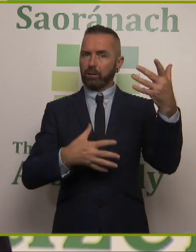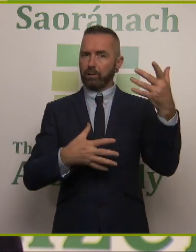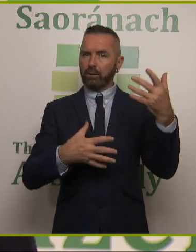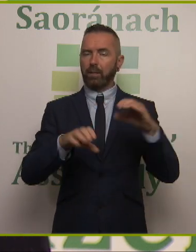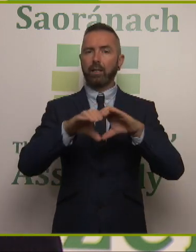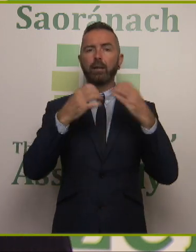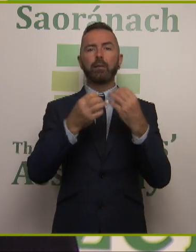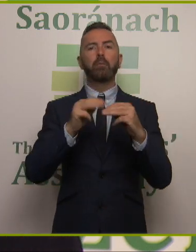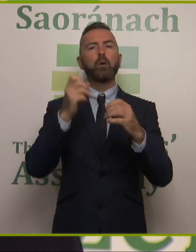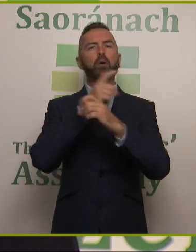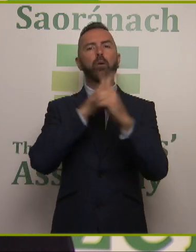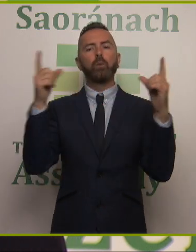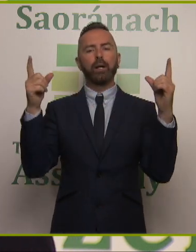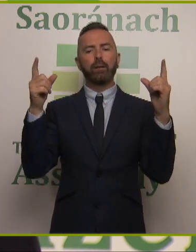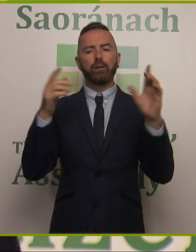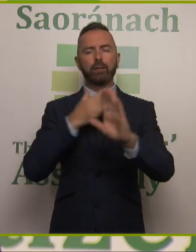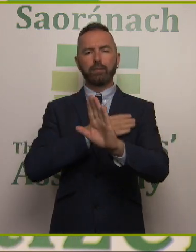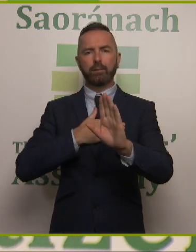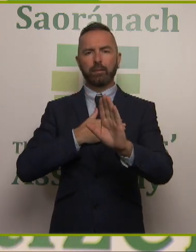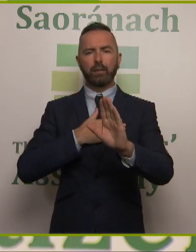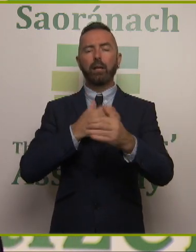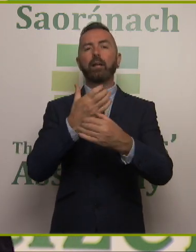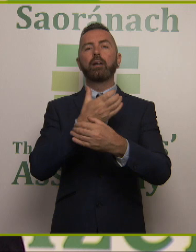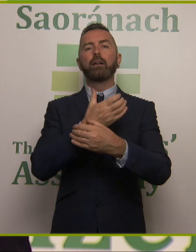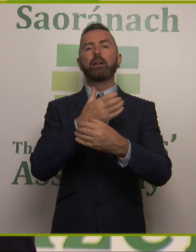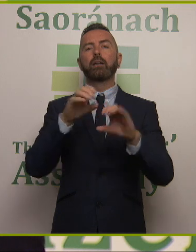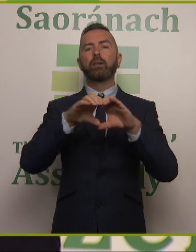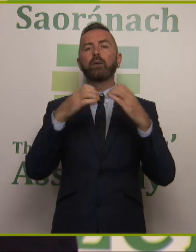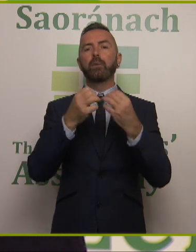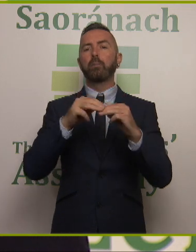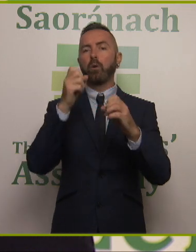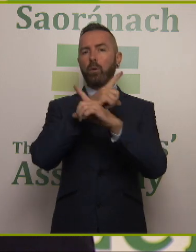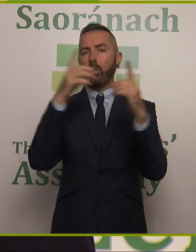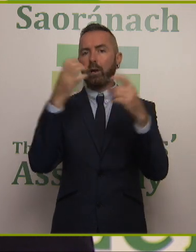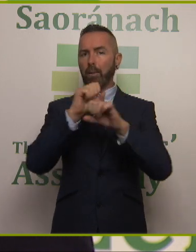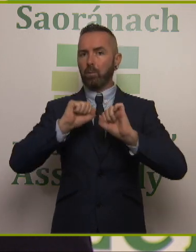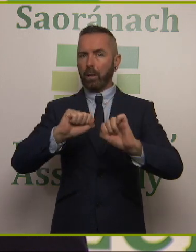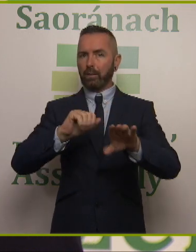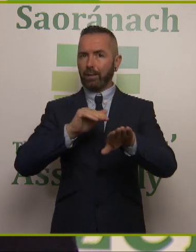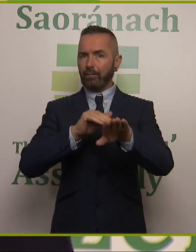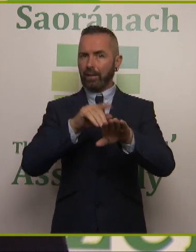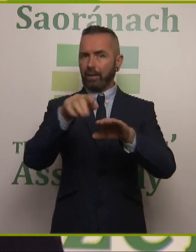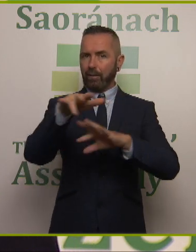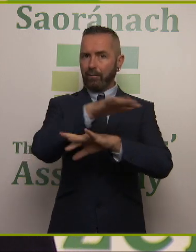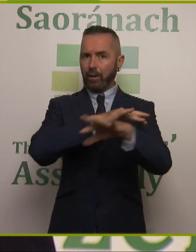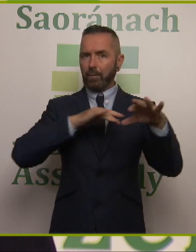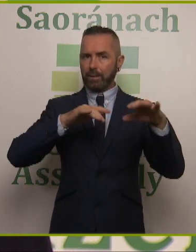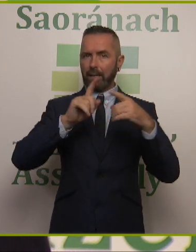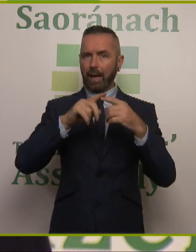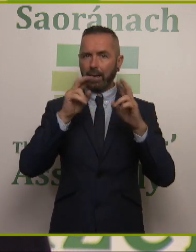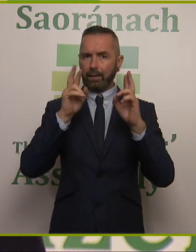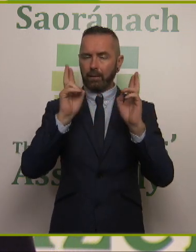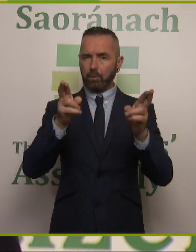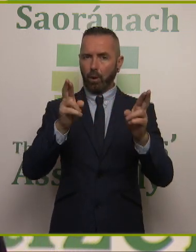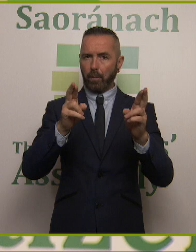of the pressures impacting their environment and the corrective actions that